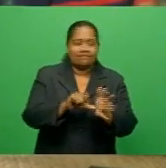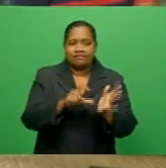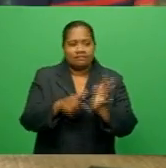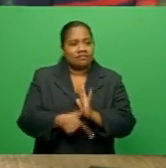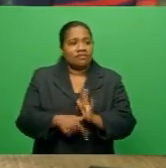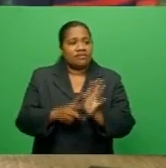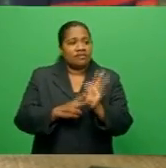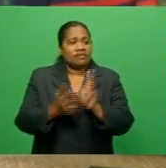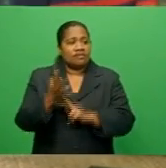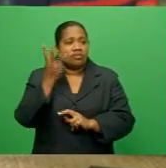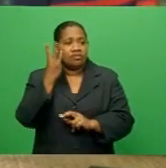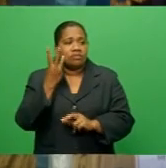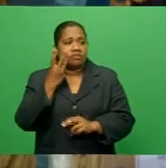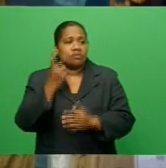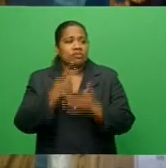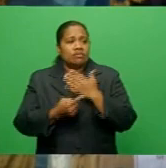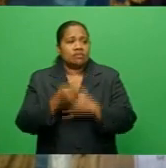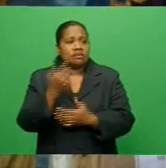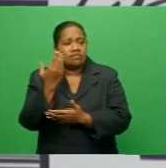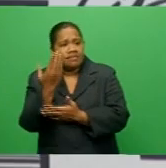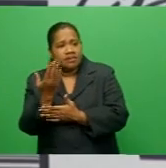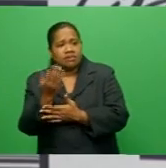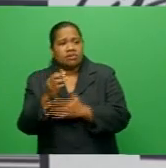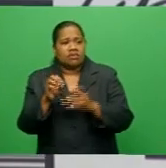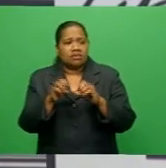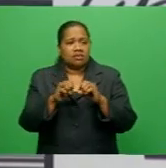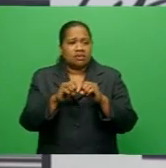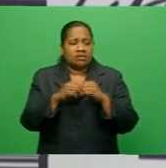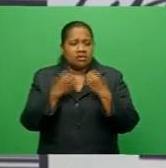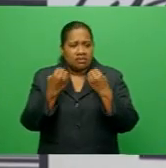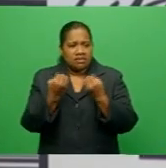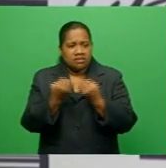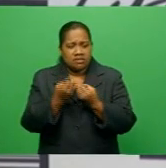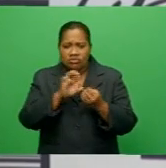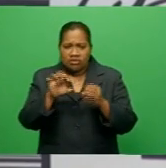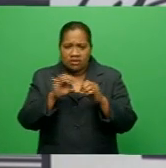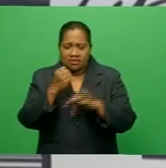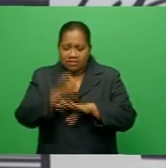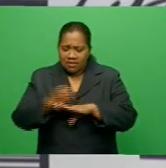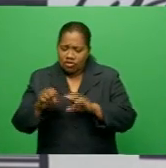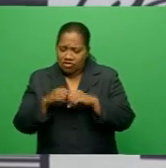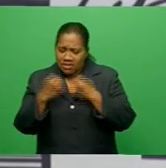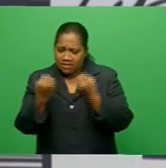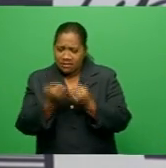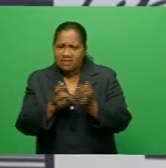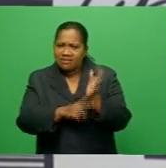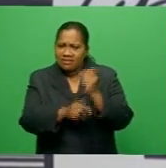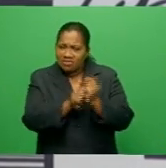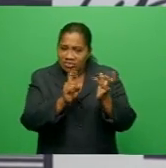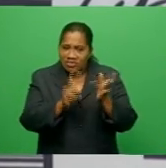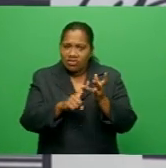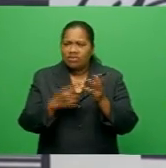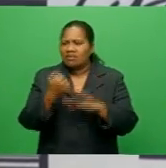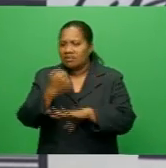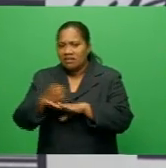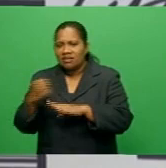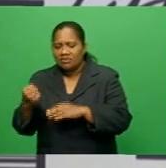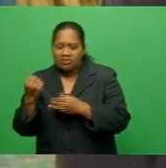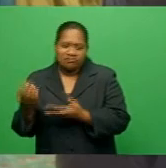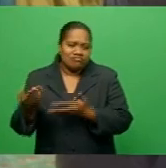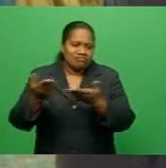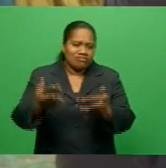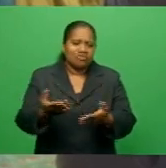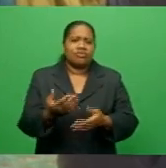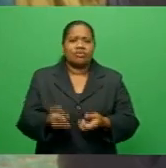donations from the government and non-government organizations. They have been given sanitary pads, hand sanitizers and